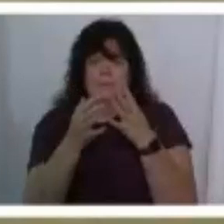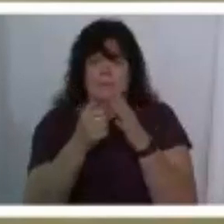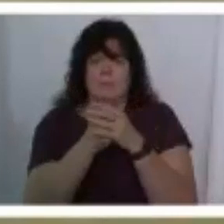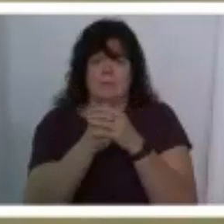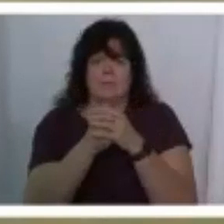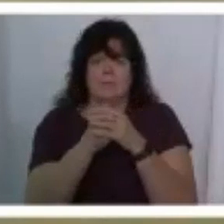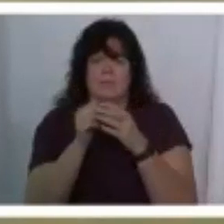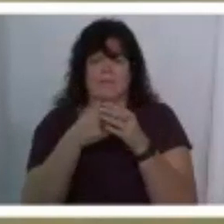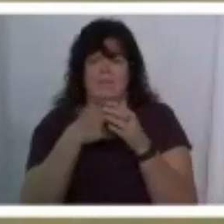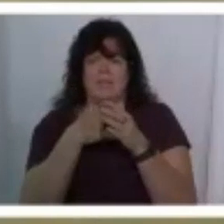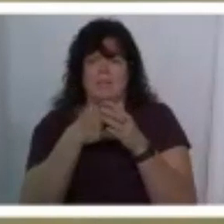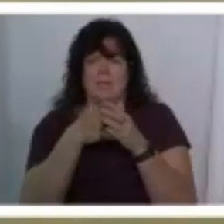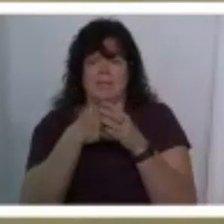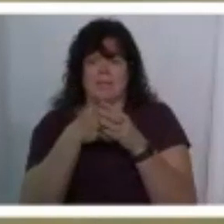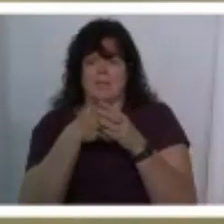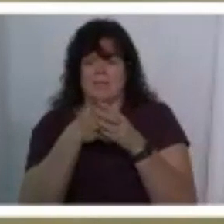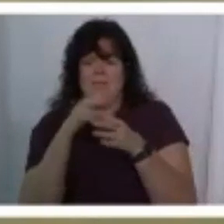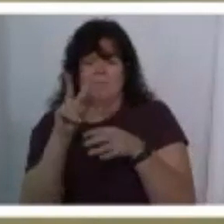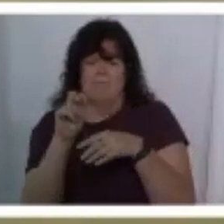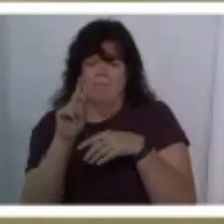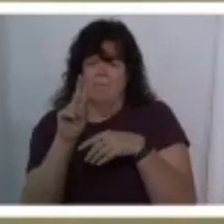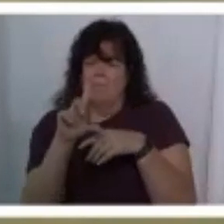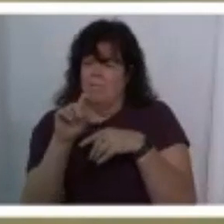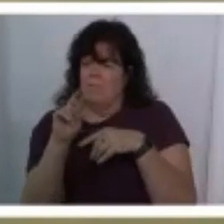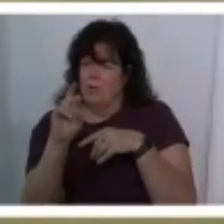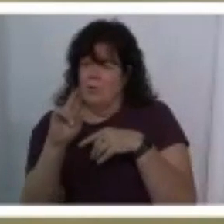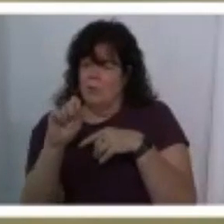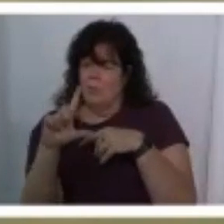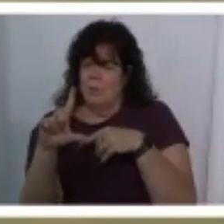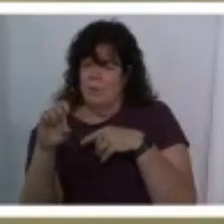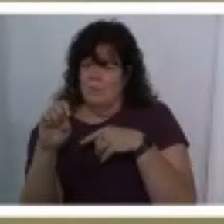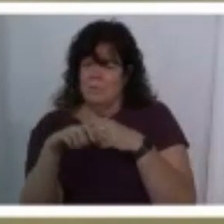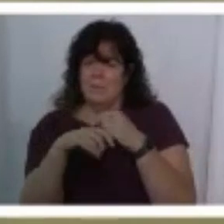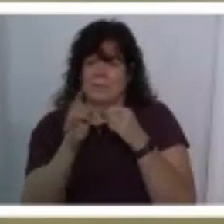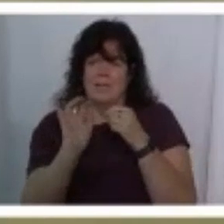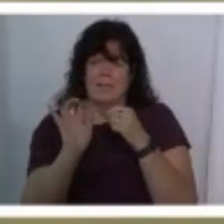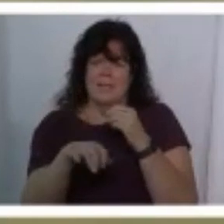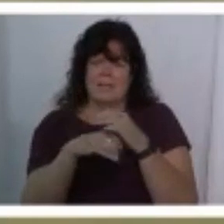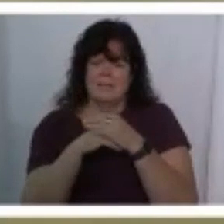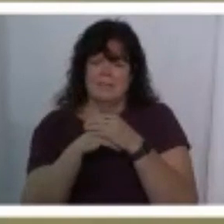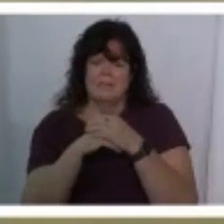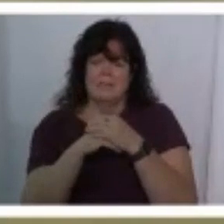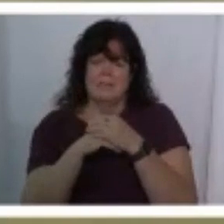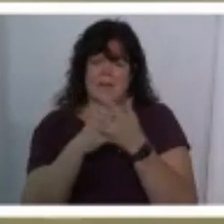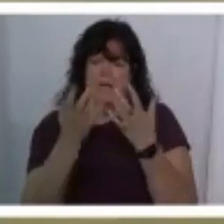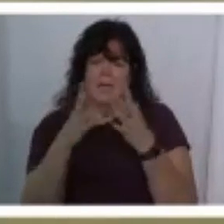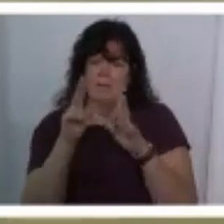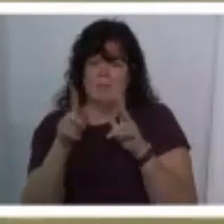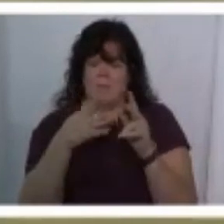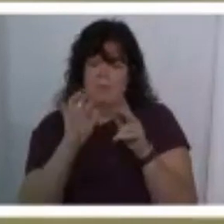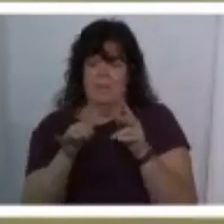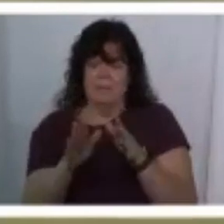like that to open themselves up i hadn't told anybody when i told let me i told nobody not my parents nobody